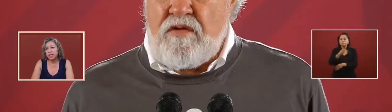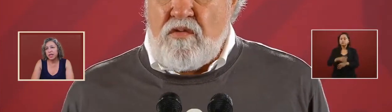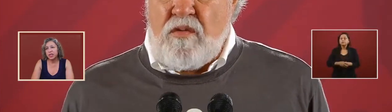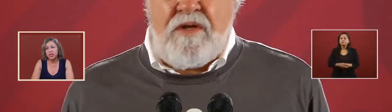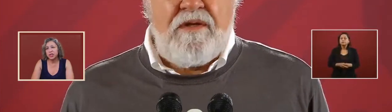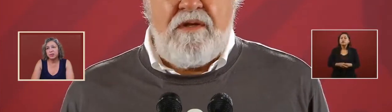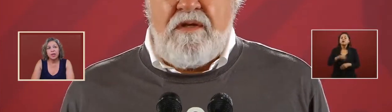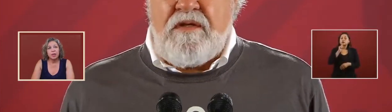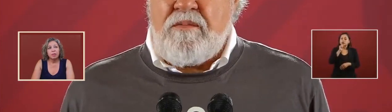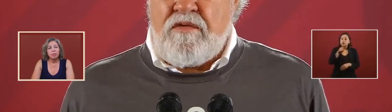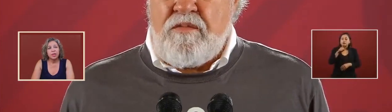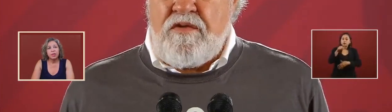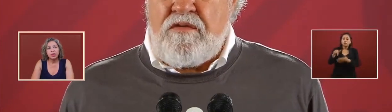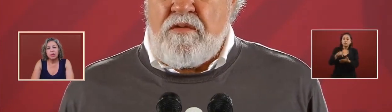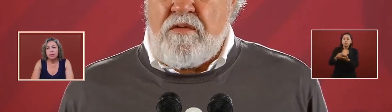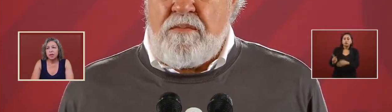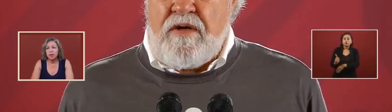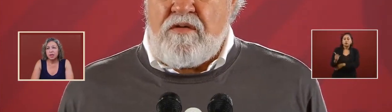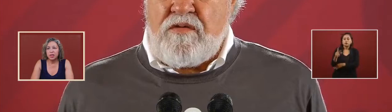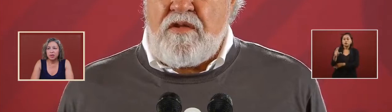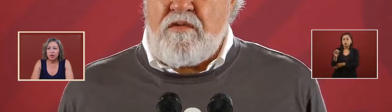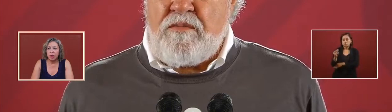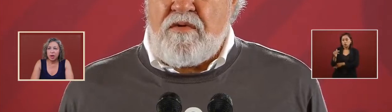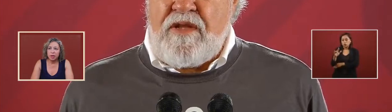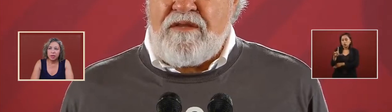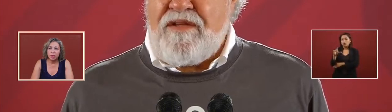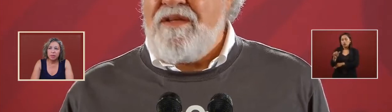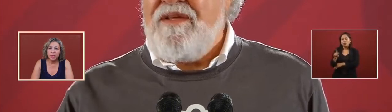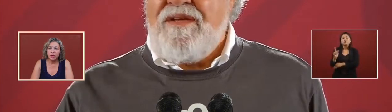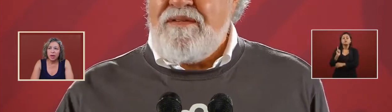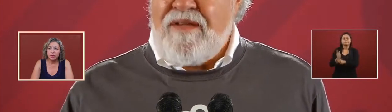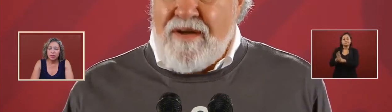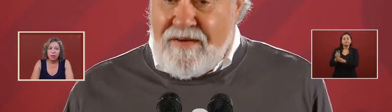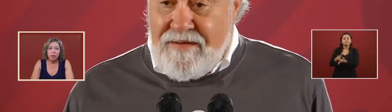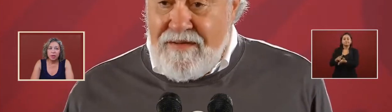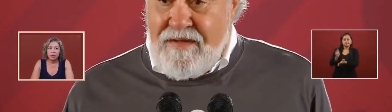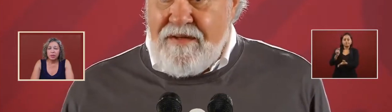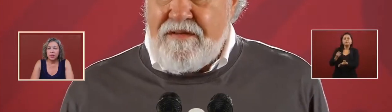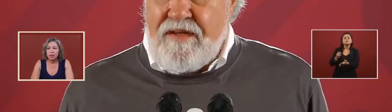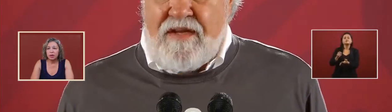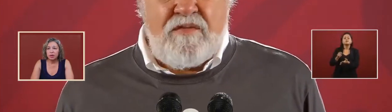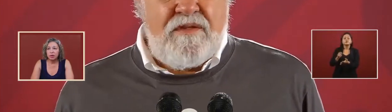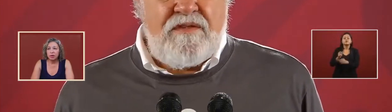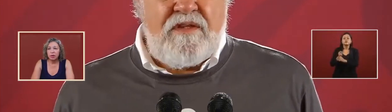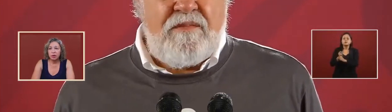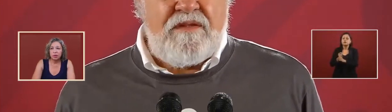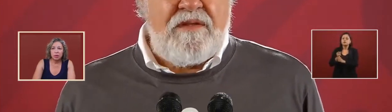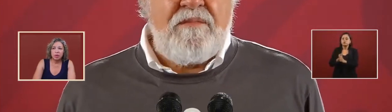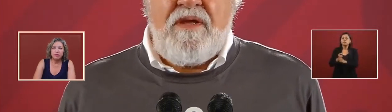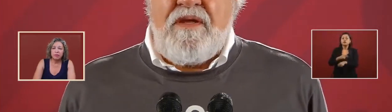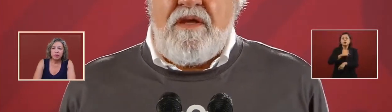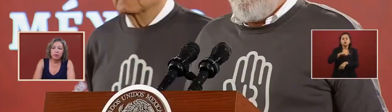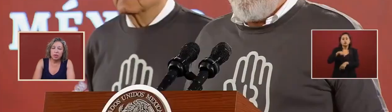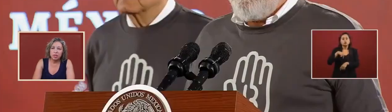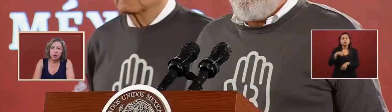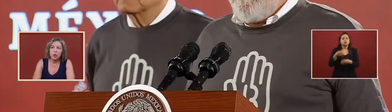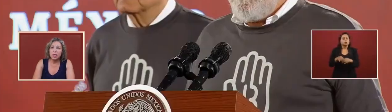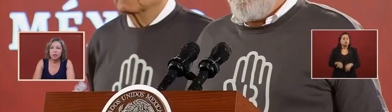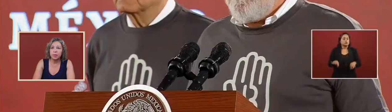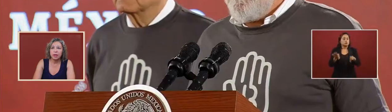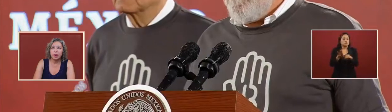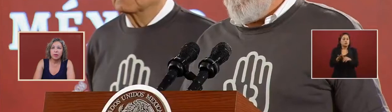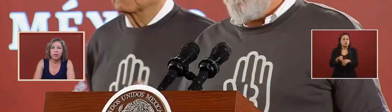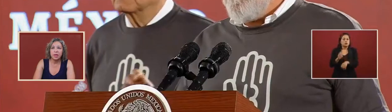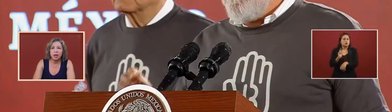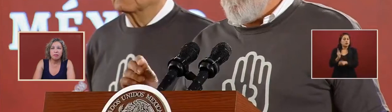of investigation but they're talking about another uh dumping ground that they're there they've looked in